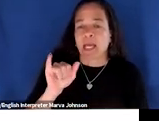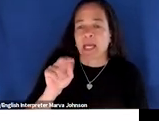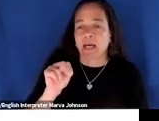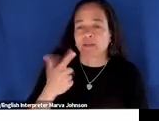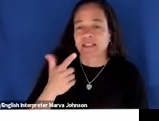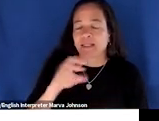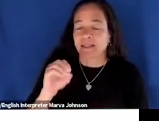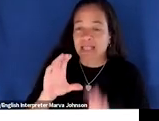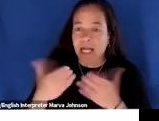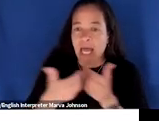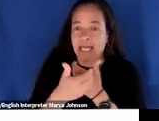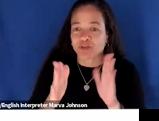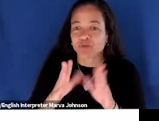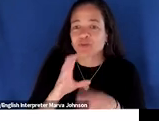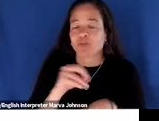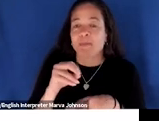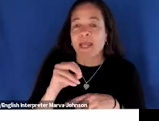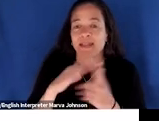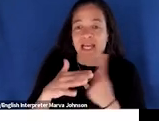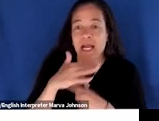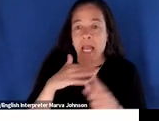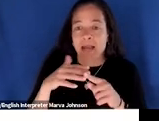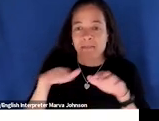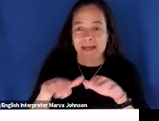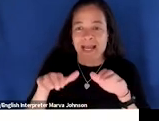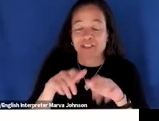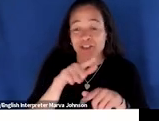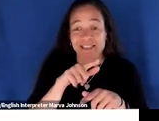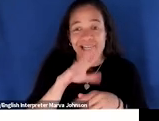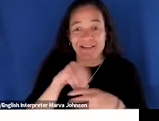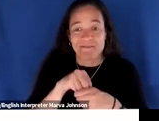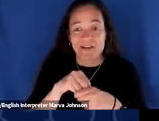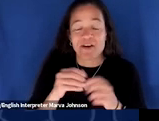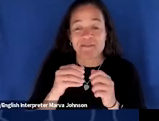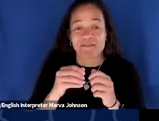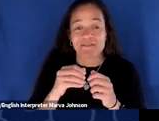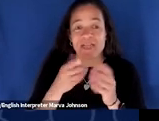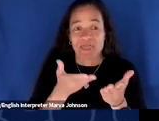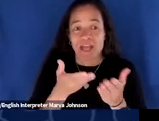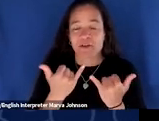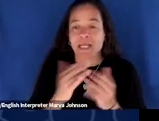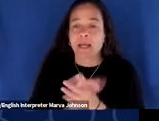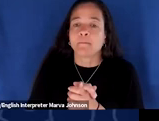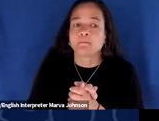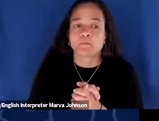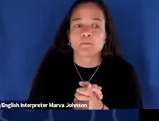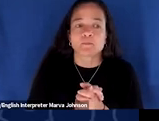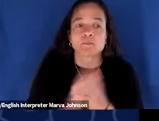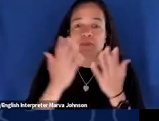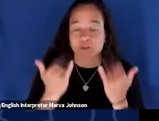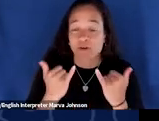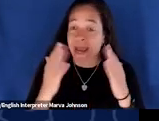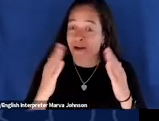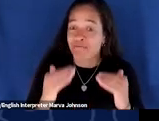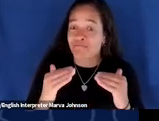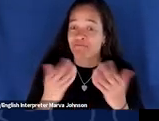action that um this climate campus is going to be involved in so i'm here at my conclusion and